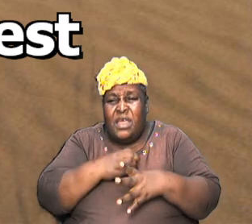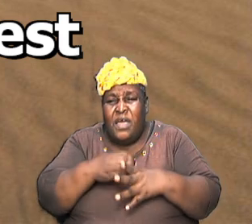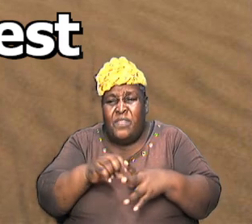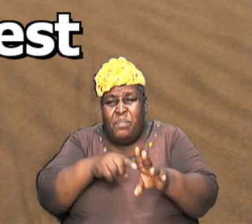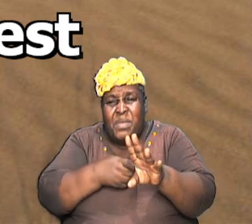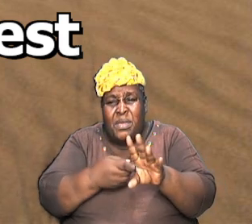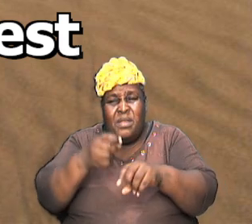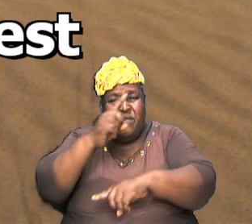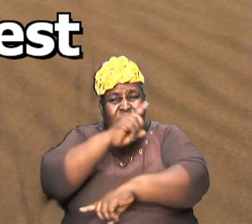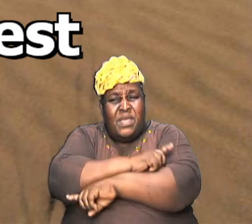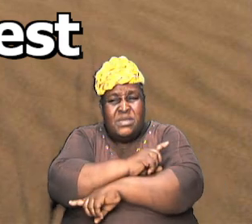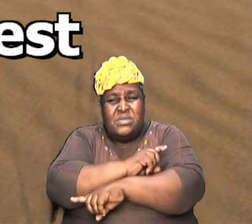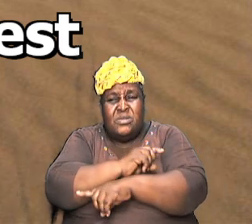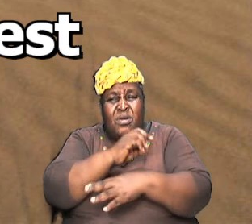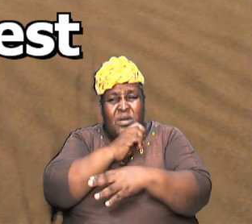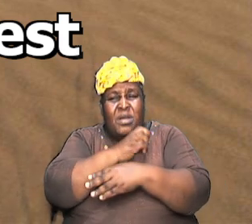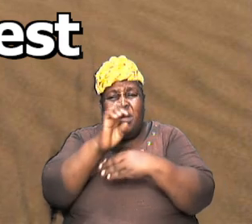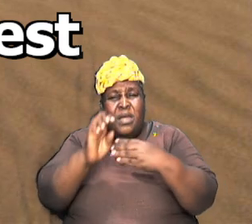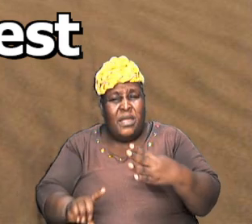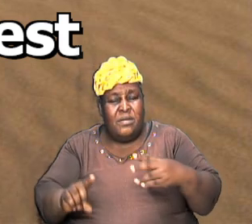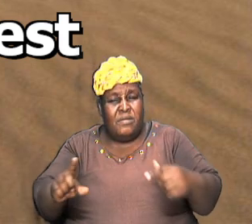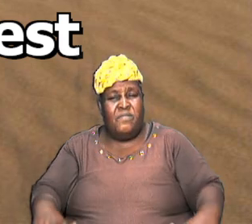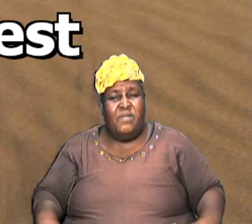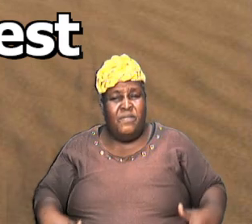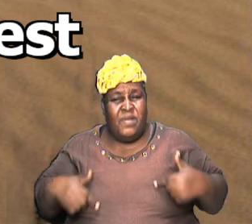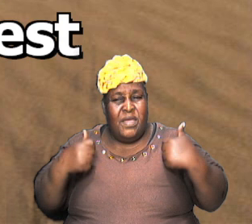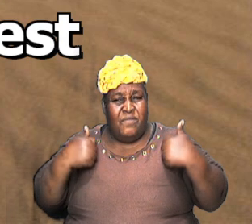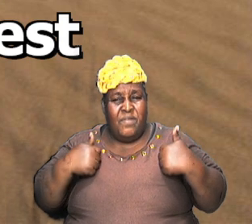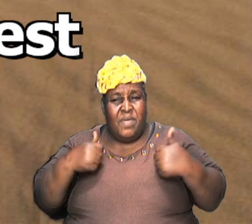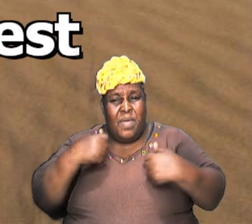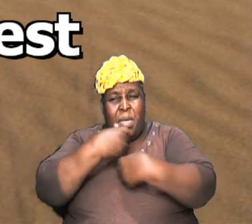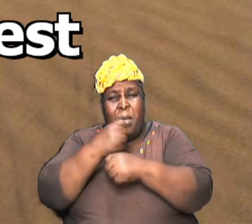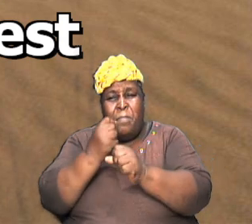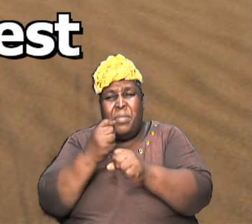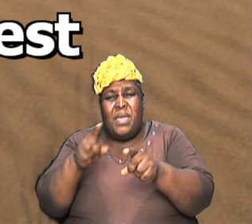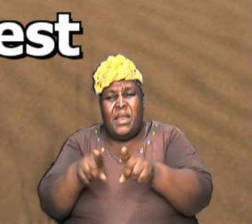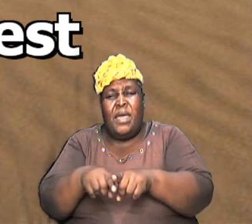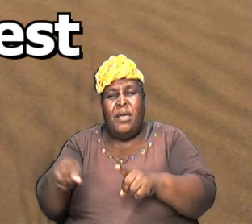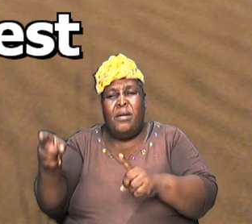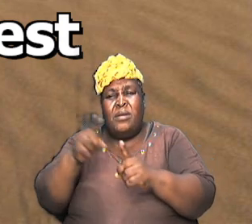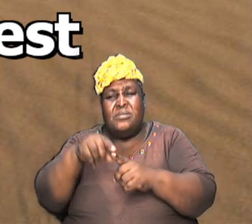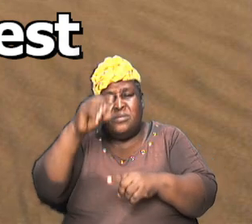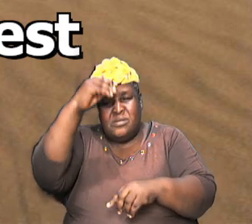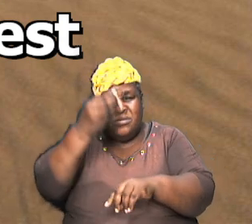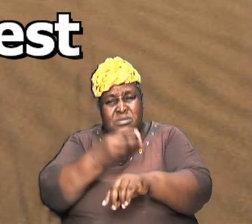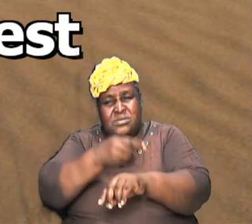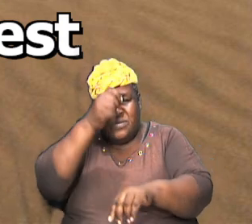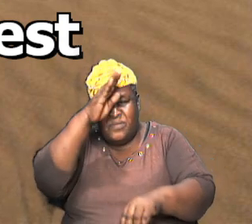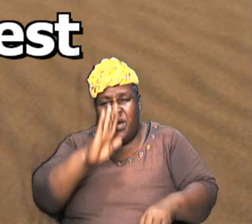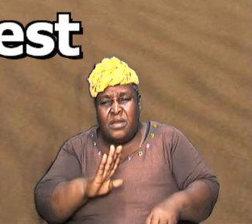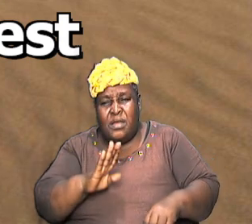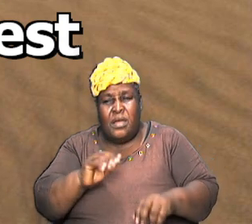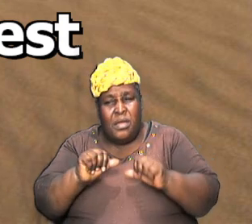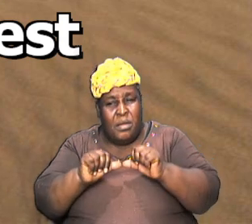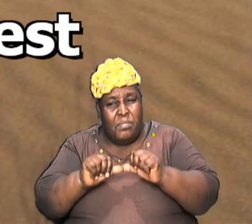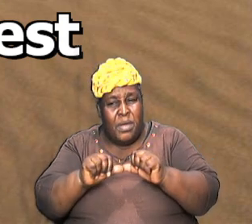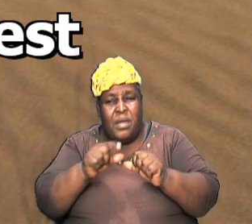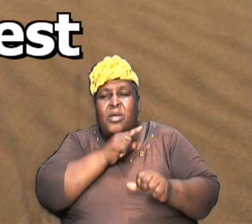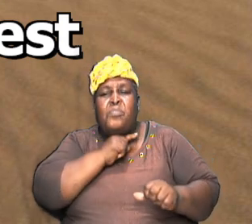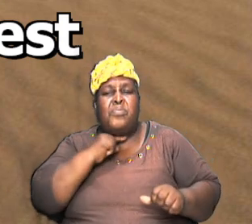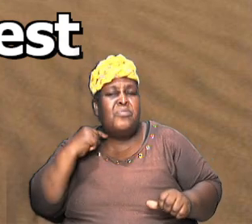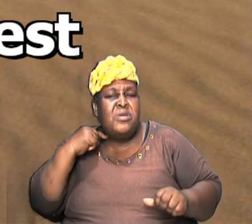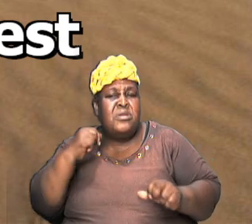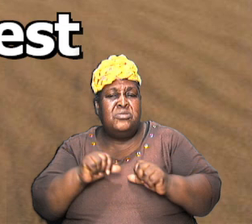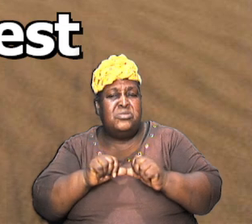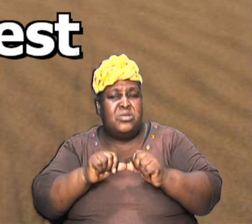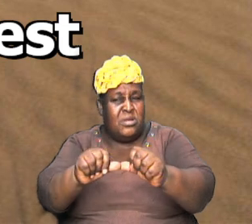of days nor end of life but made like unto the son of God abided a priest